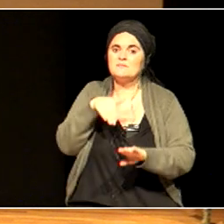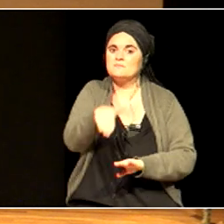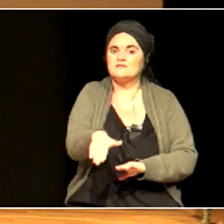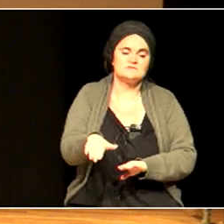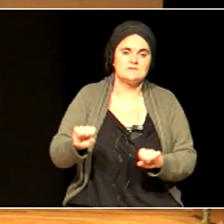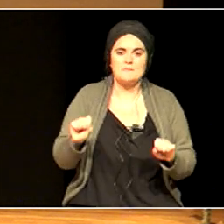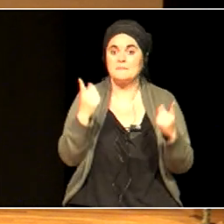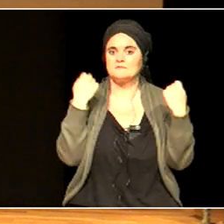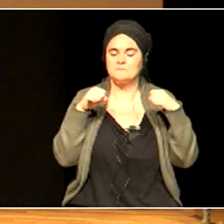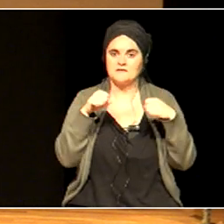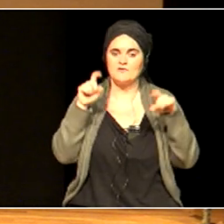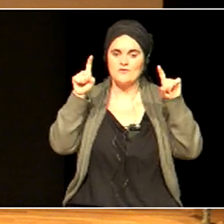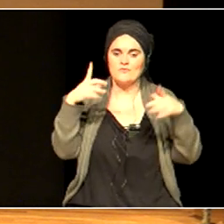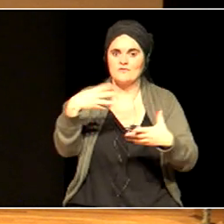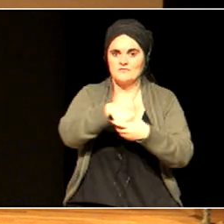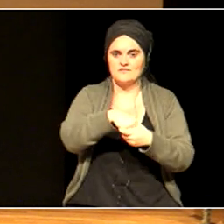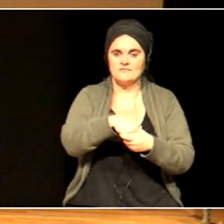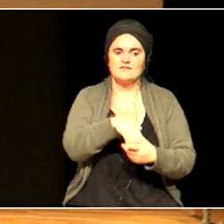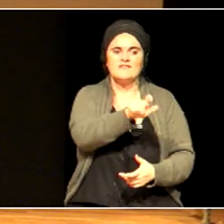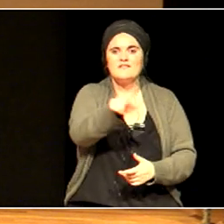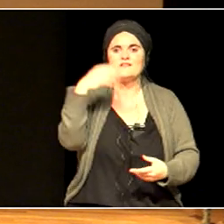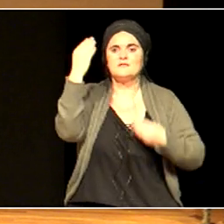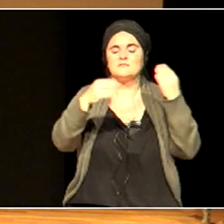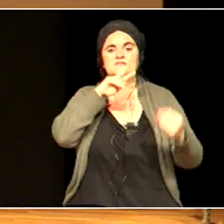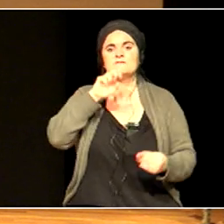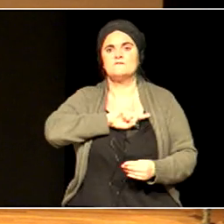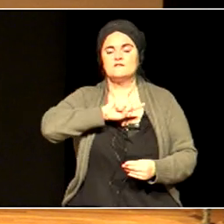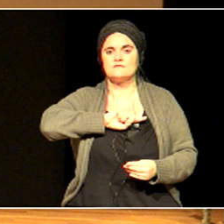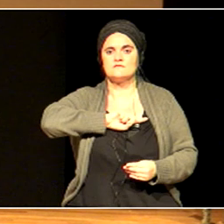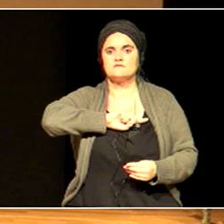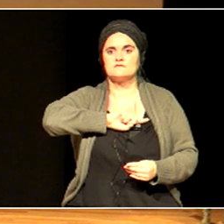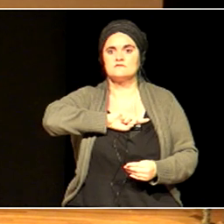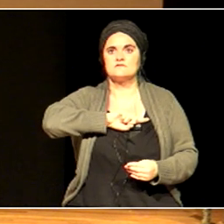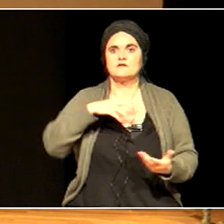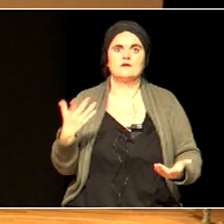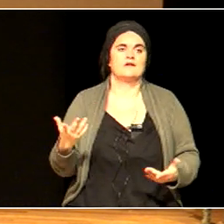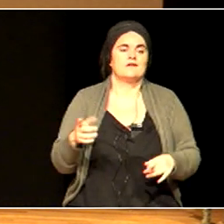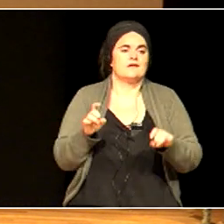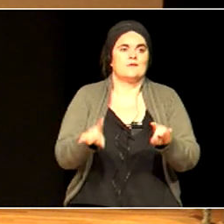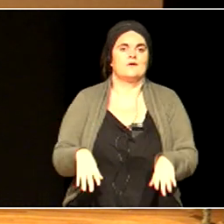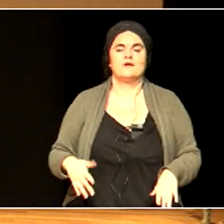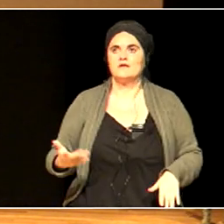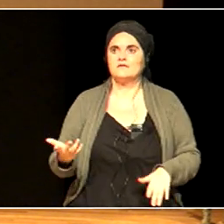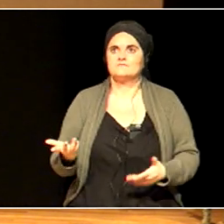People think of values as some theoretical notion that has no